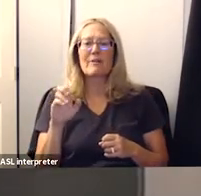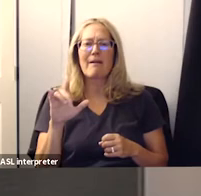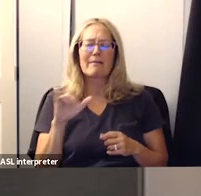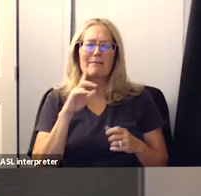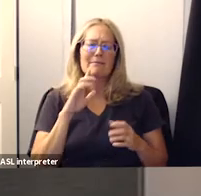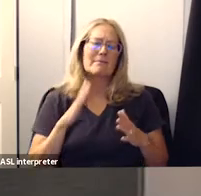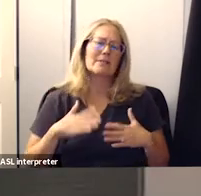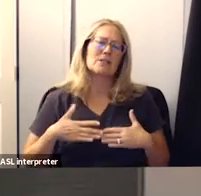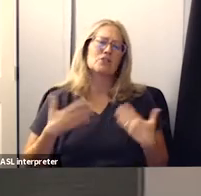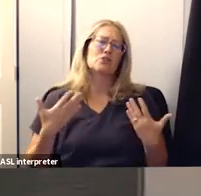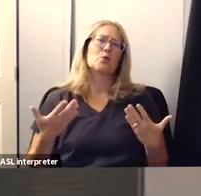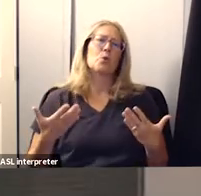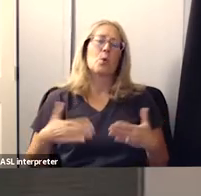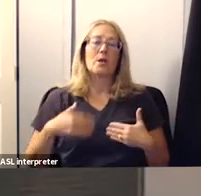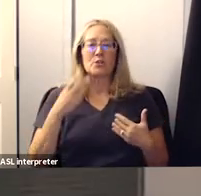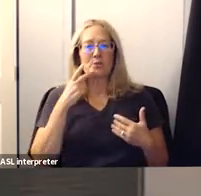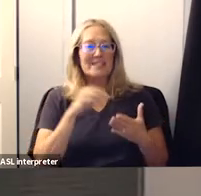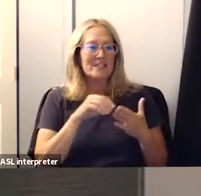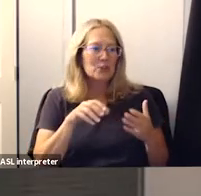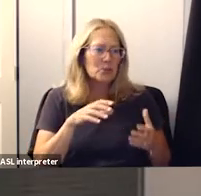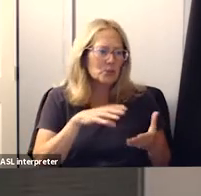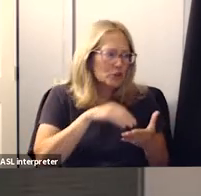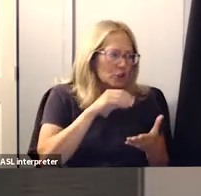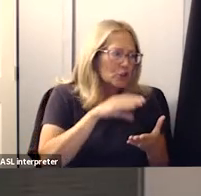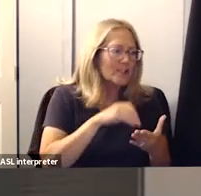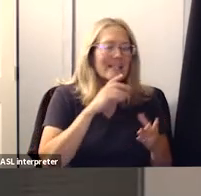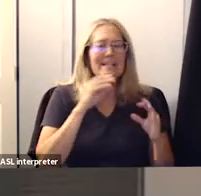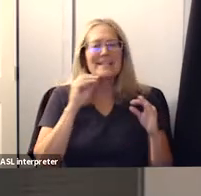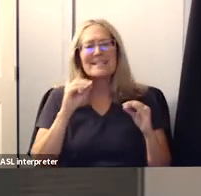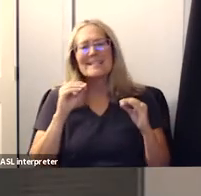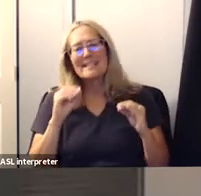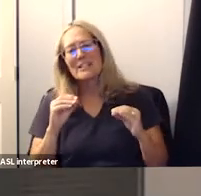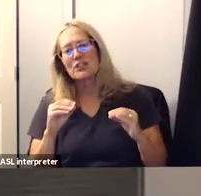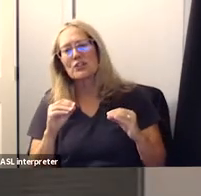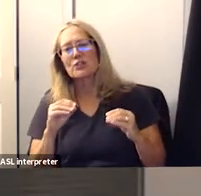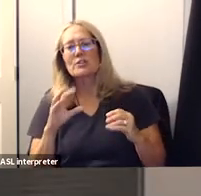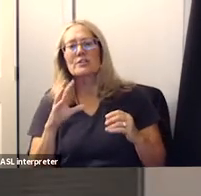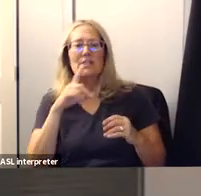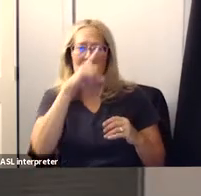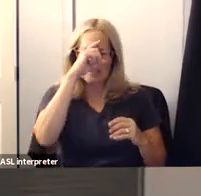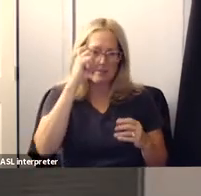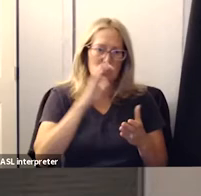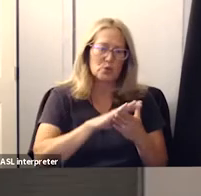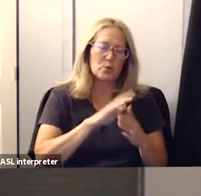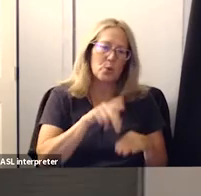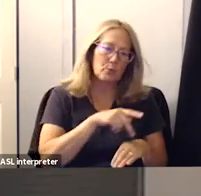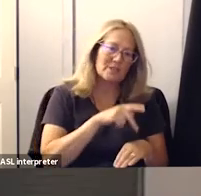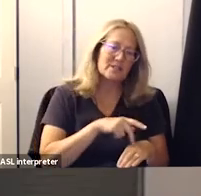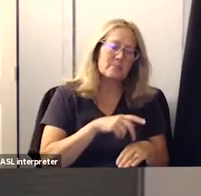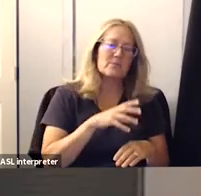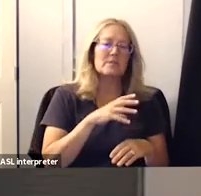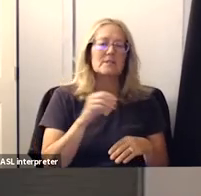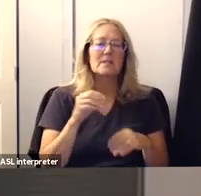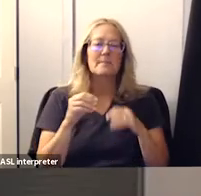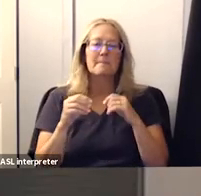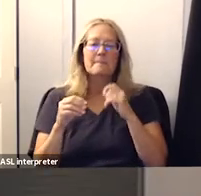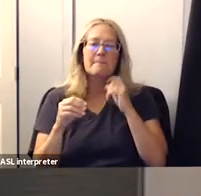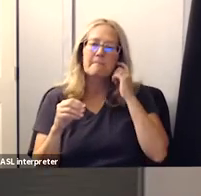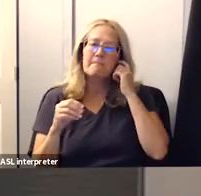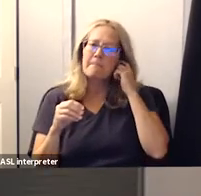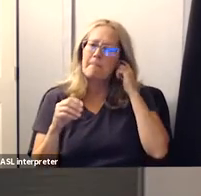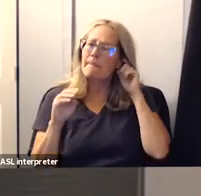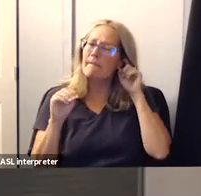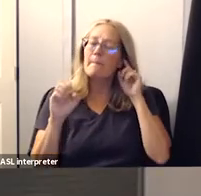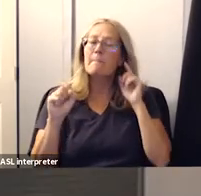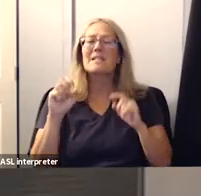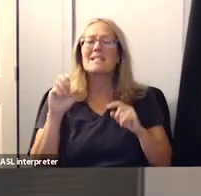to see the students learning to see the teachers to see the summer school principals and uh miss escobedo was actually there